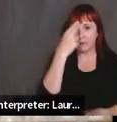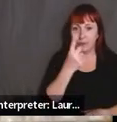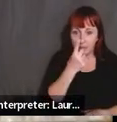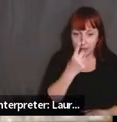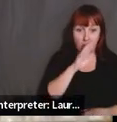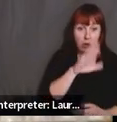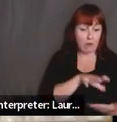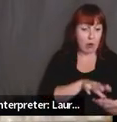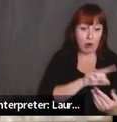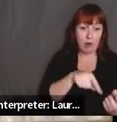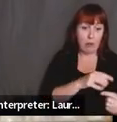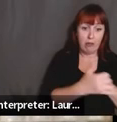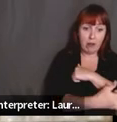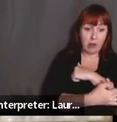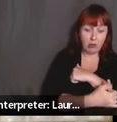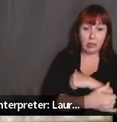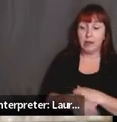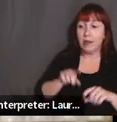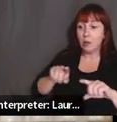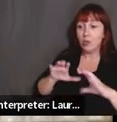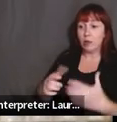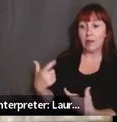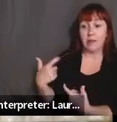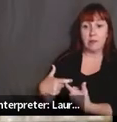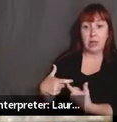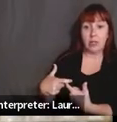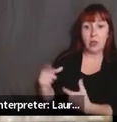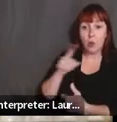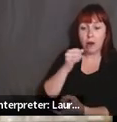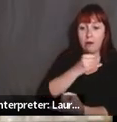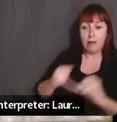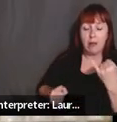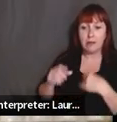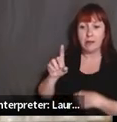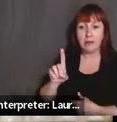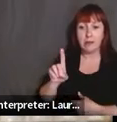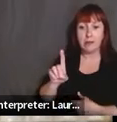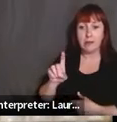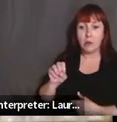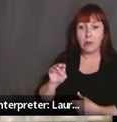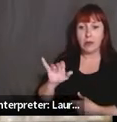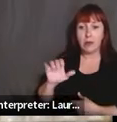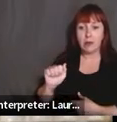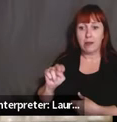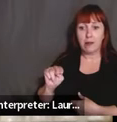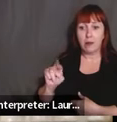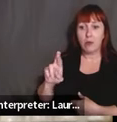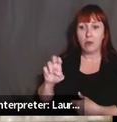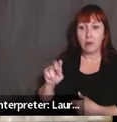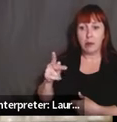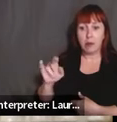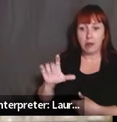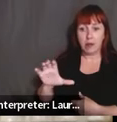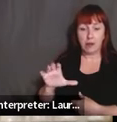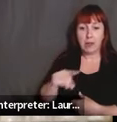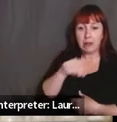I took Spanish classes, Dominican Republic was like at the very, very bottom. And I would be the only Black Latina